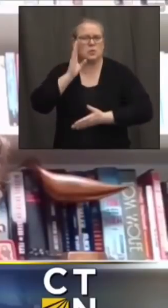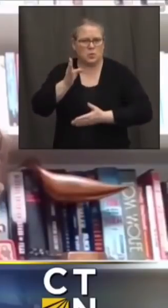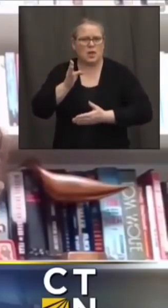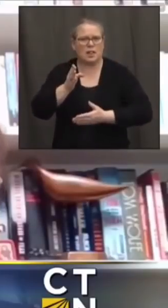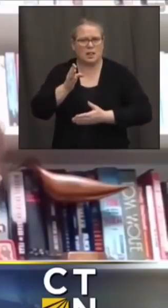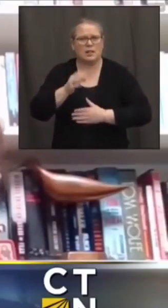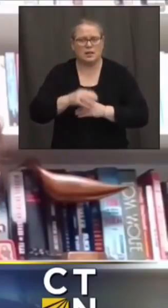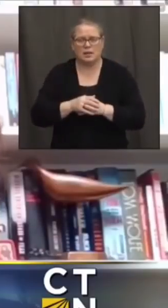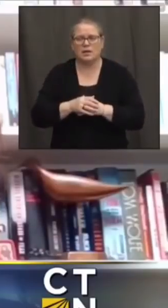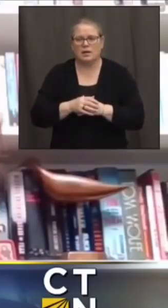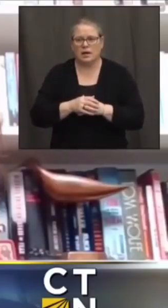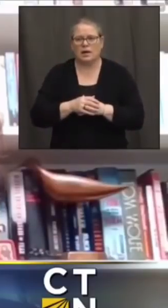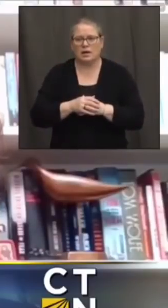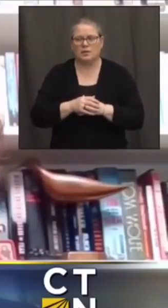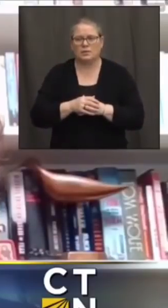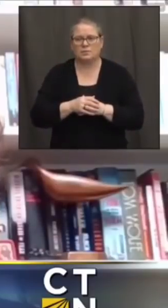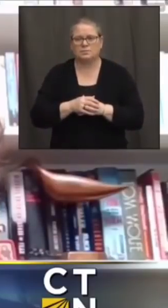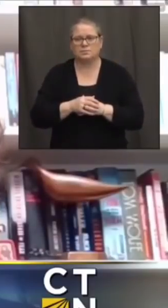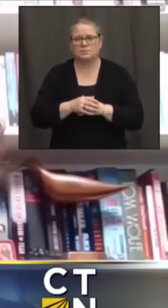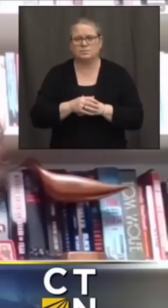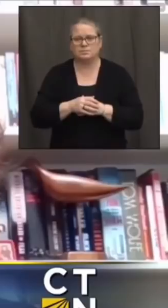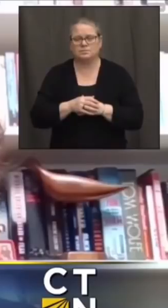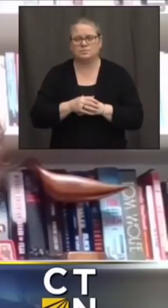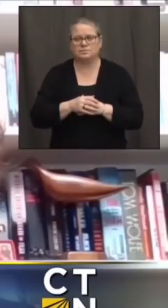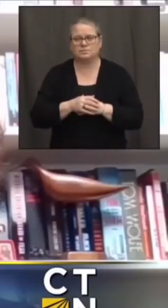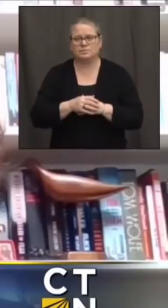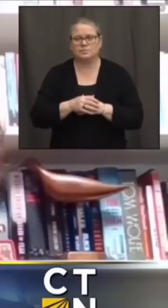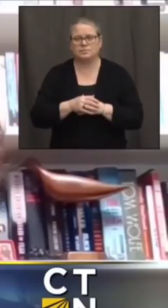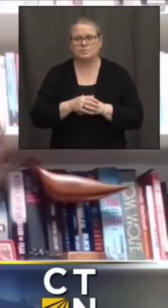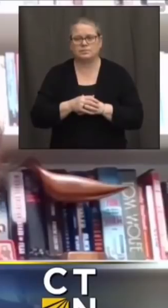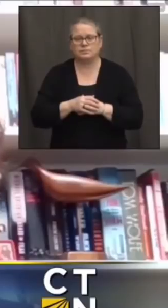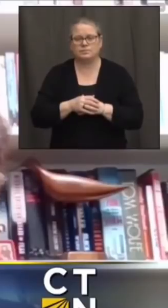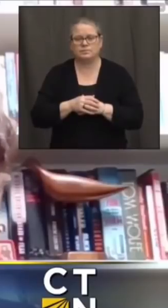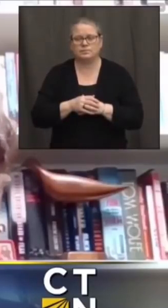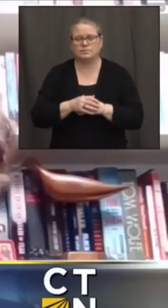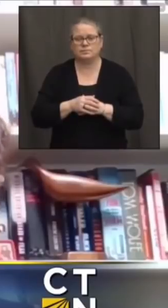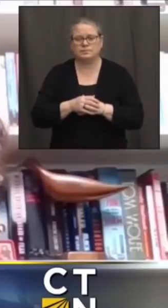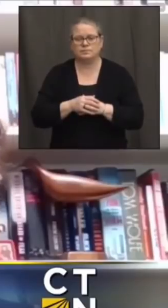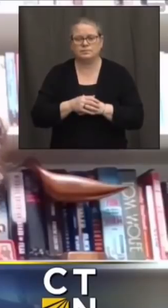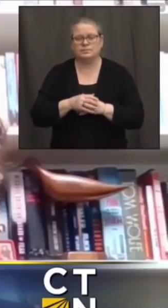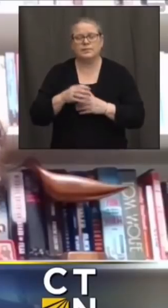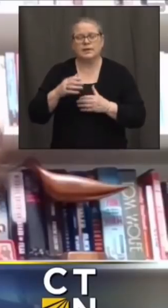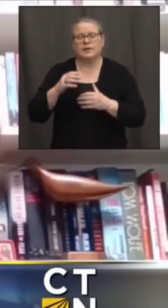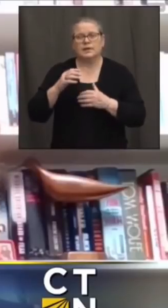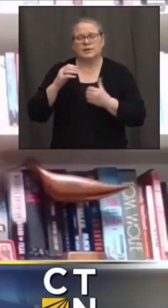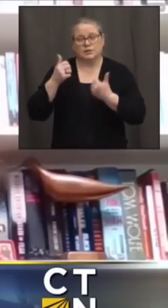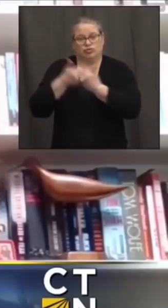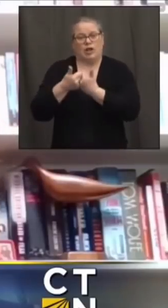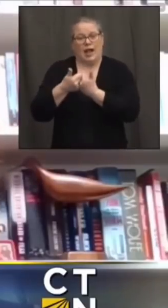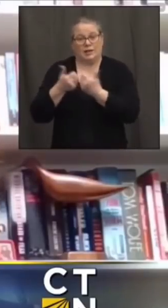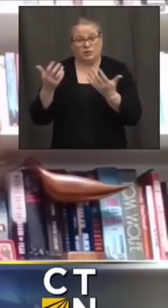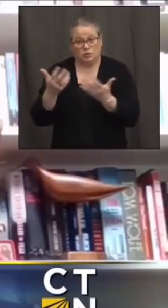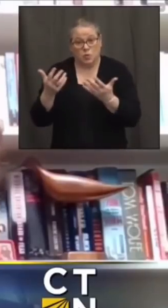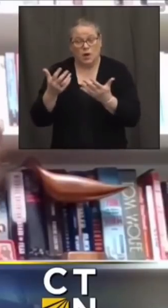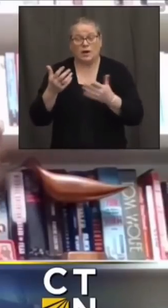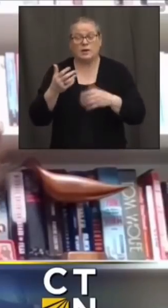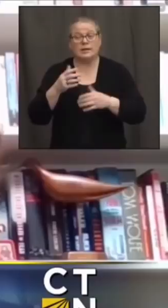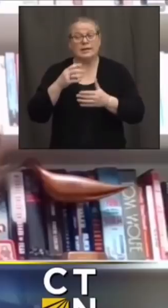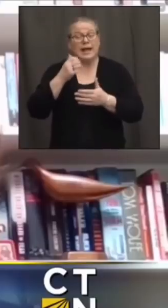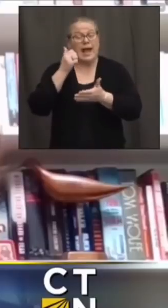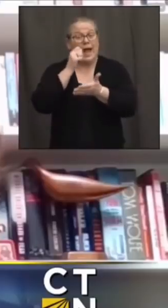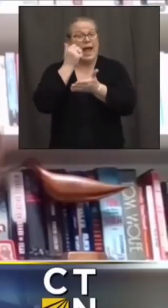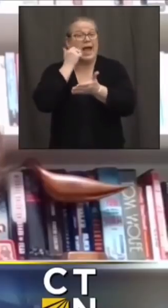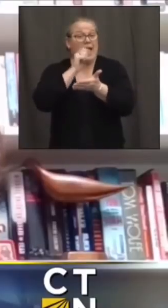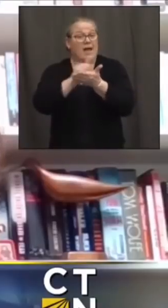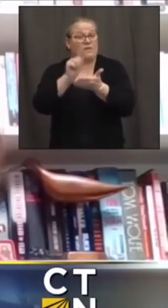challenge we have here of course is that our um uh we don't know exactly how much dosage we're going to be getting each week